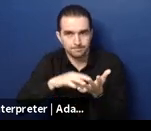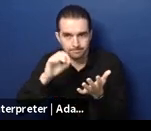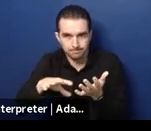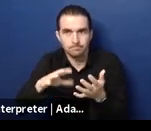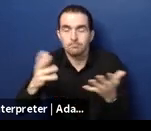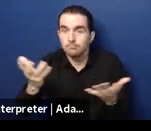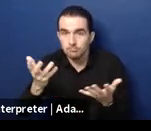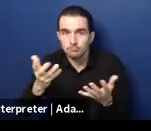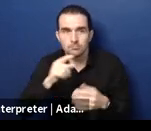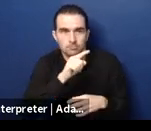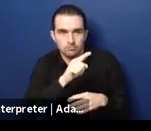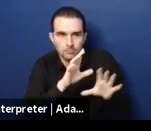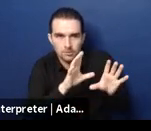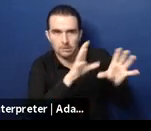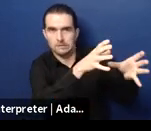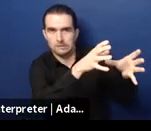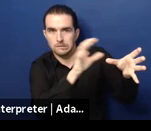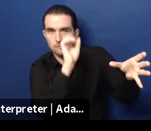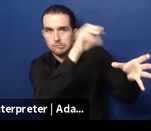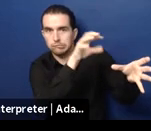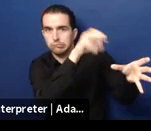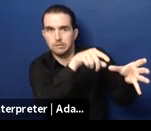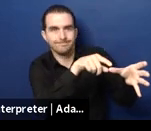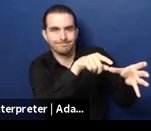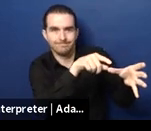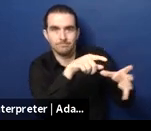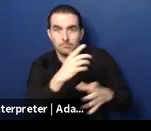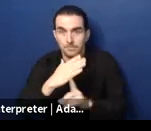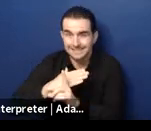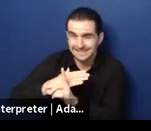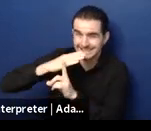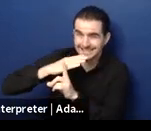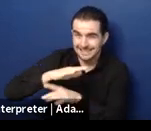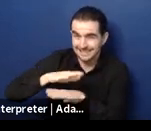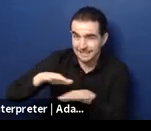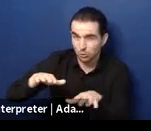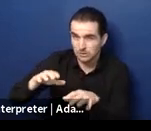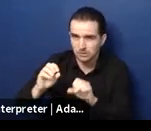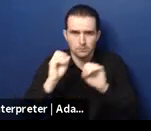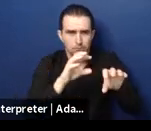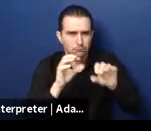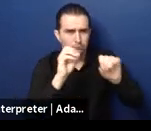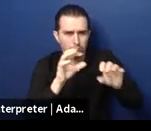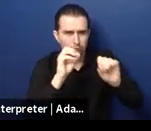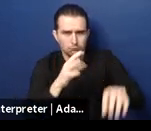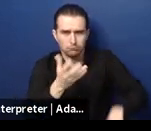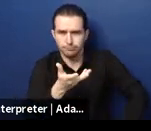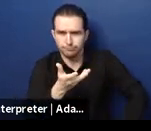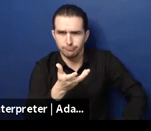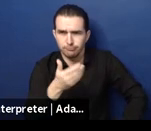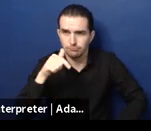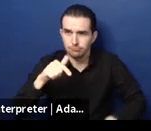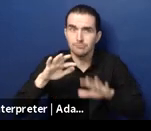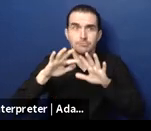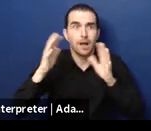Over time, children with disabilities have become a higher proportion of children in institutional care in this region.